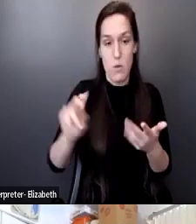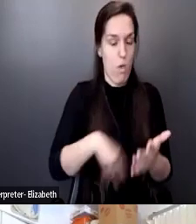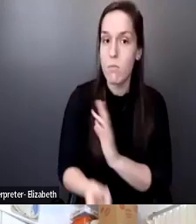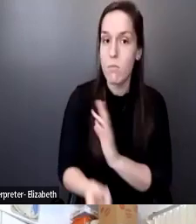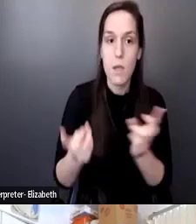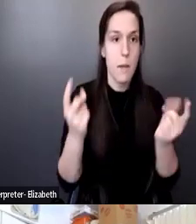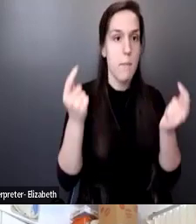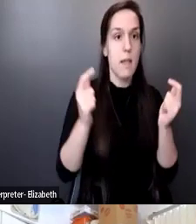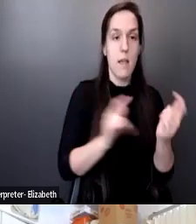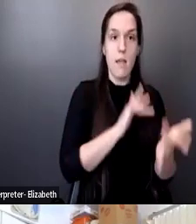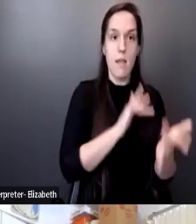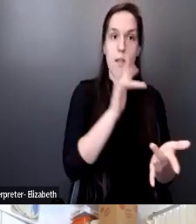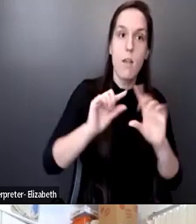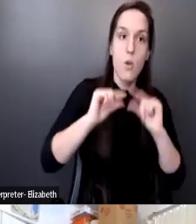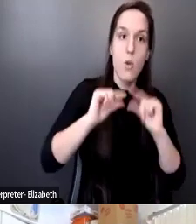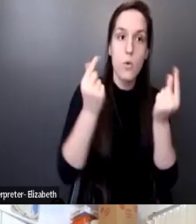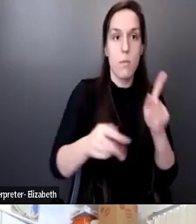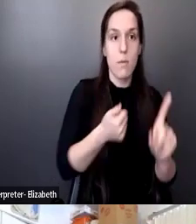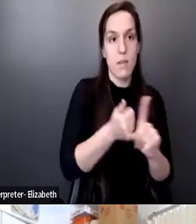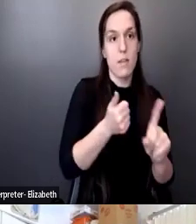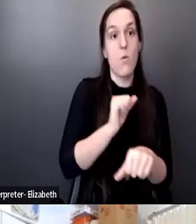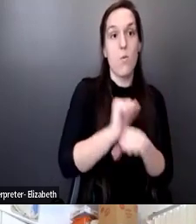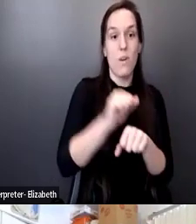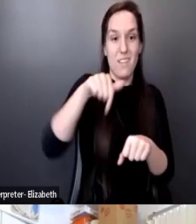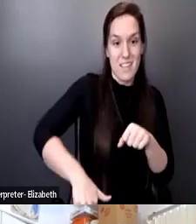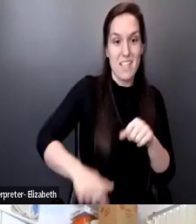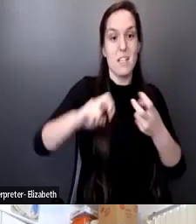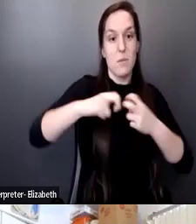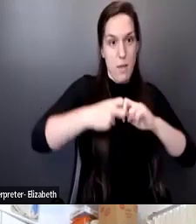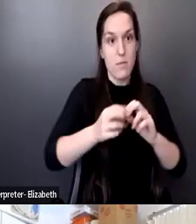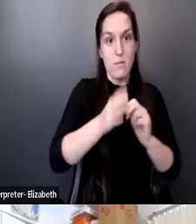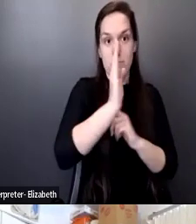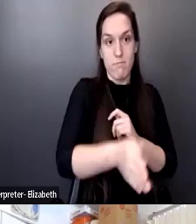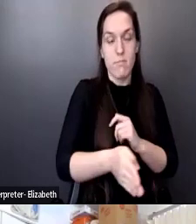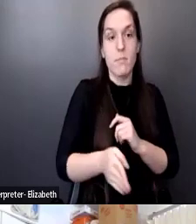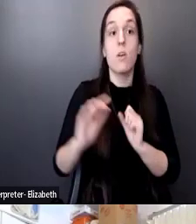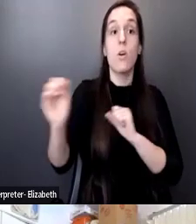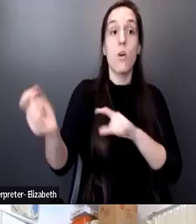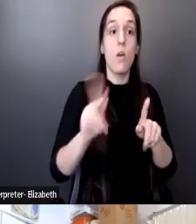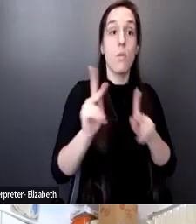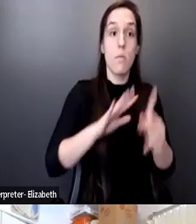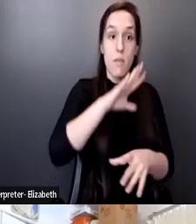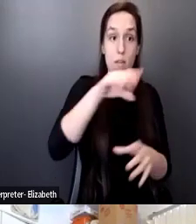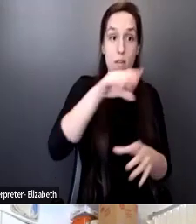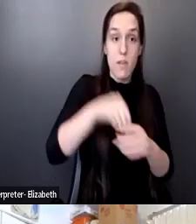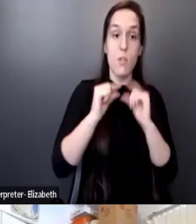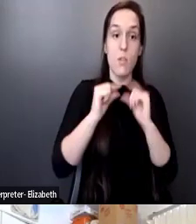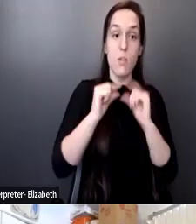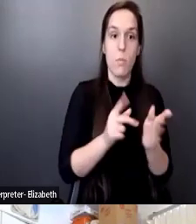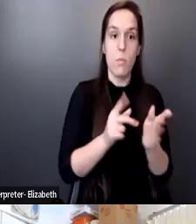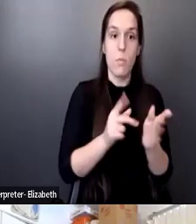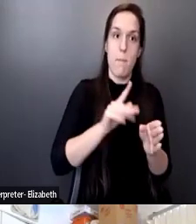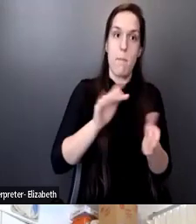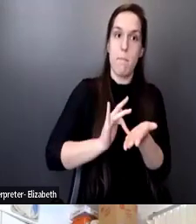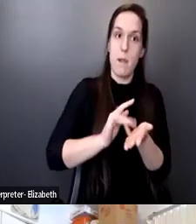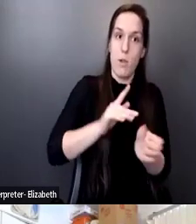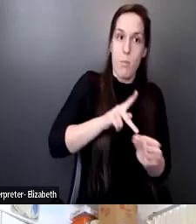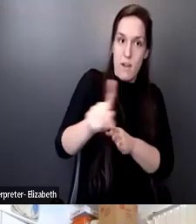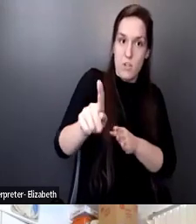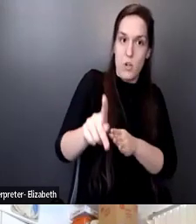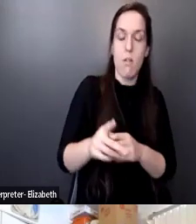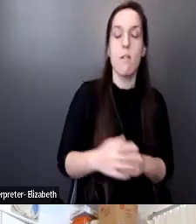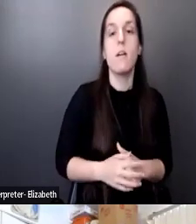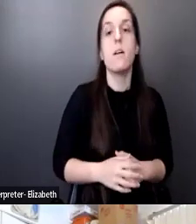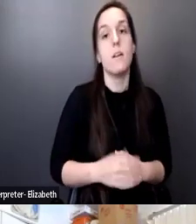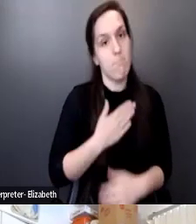connected with a group of people who were working on these issues. And almost everyone in the group was a medical professional and I will admit,